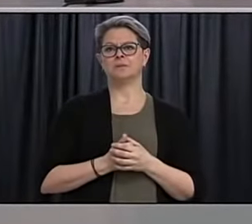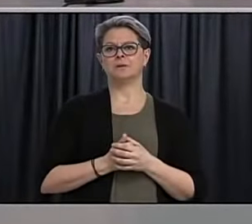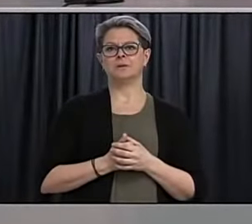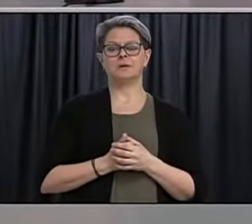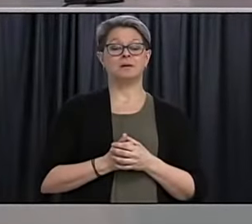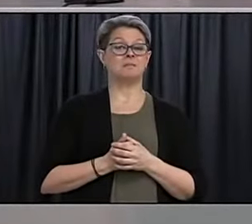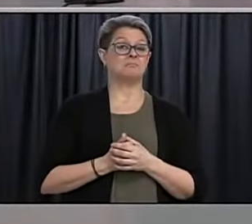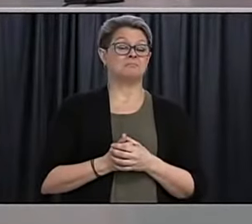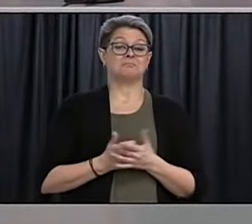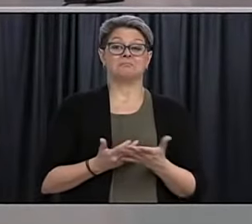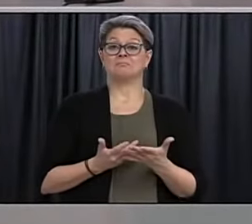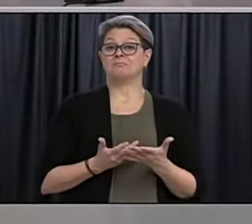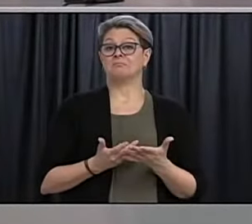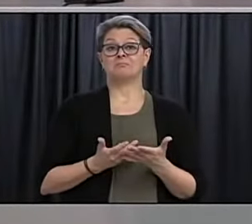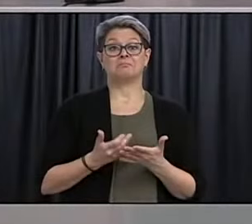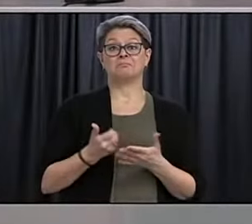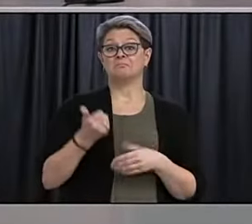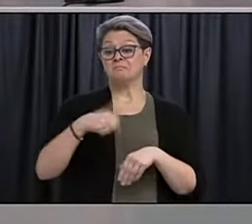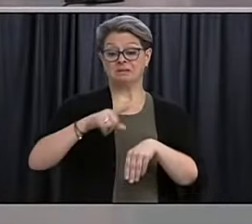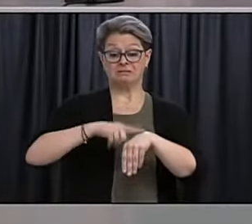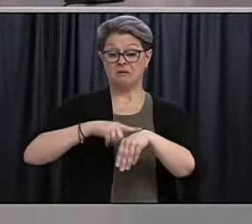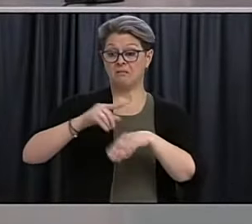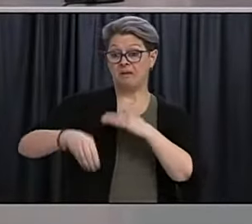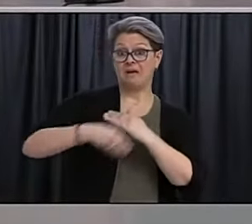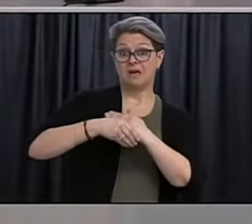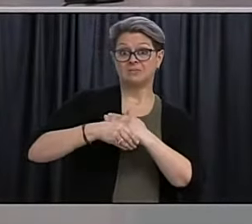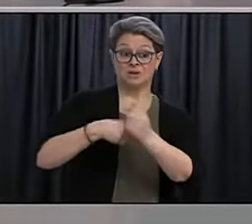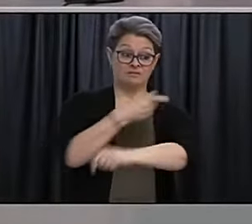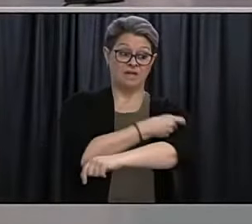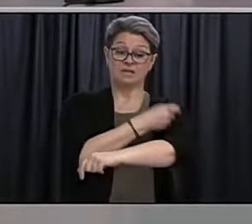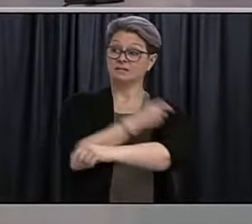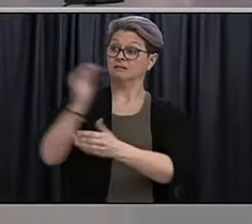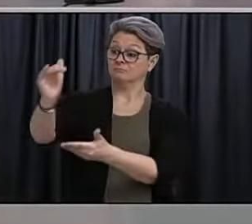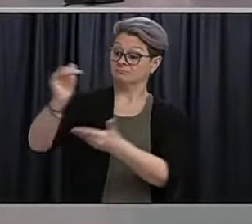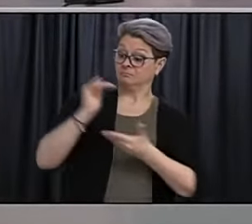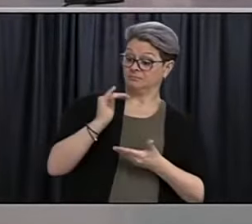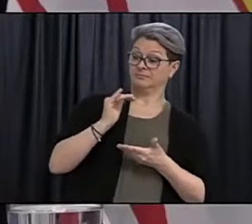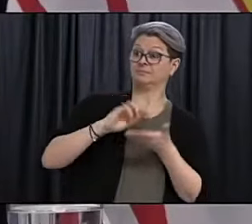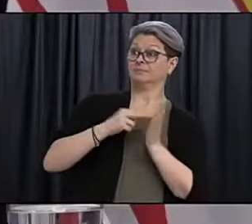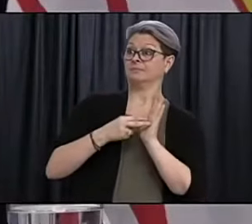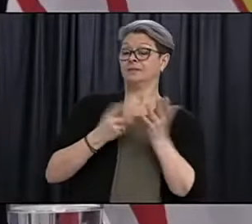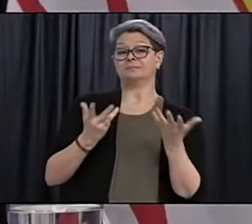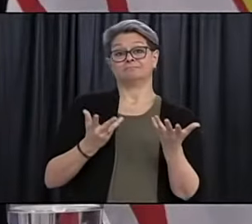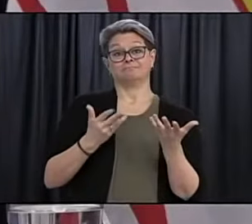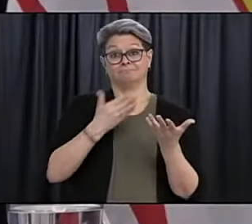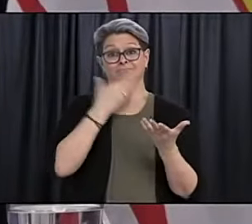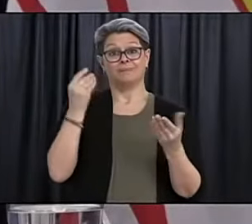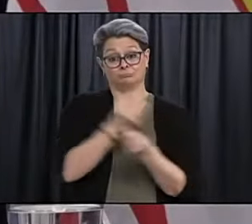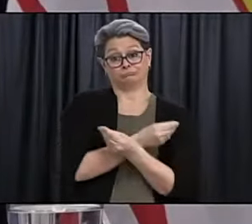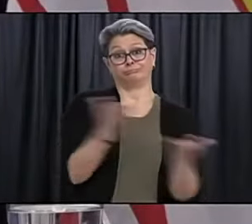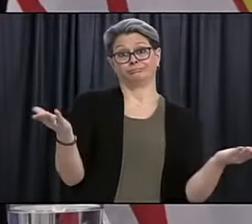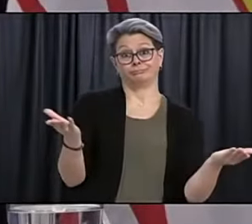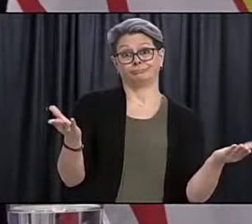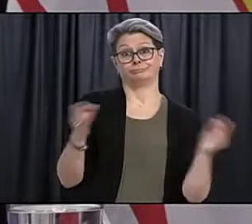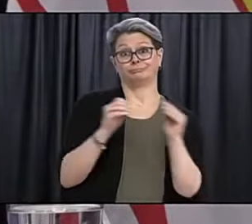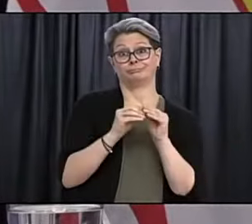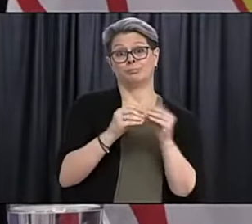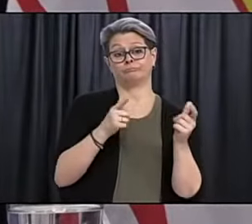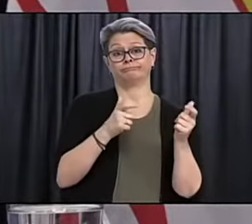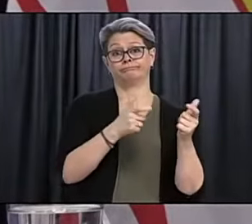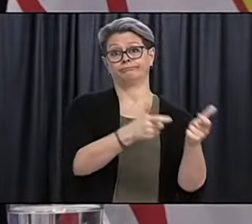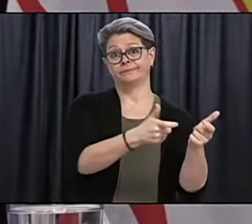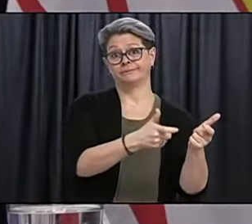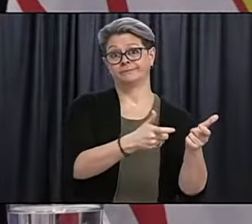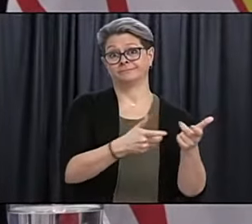think that any time we get more doses of vaccine, it's significant. It allows us to achieve the goal, so we want as much